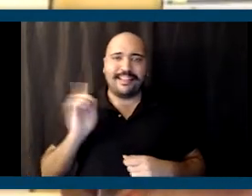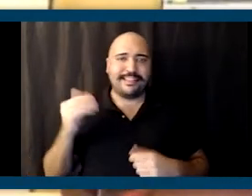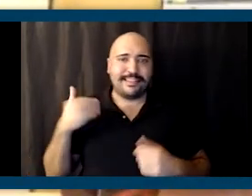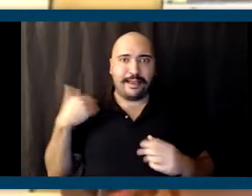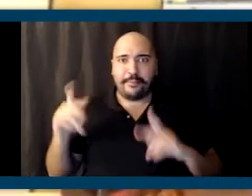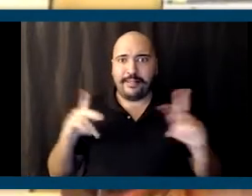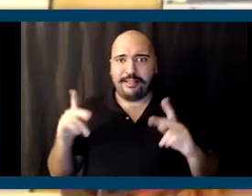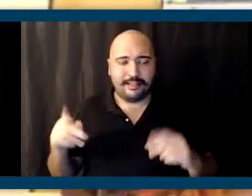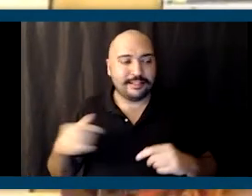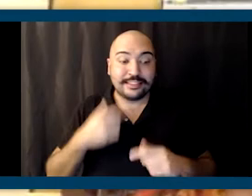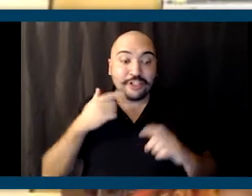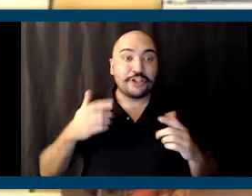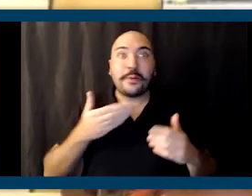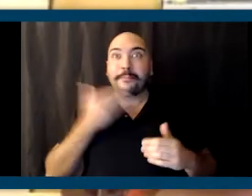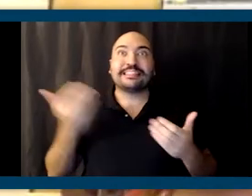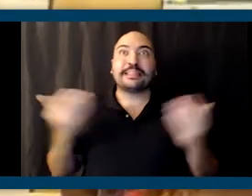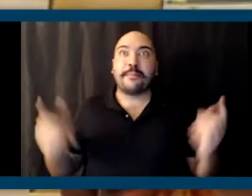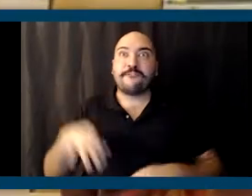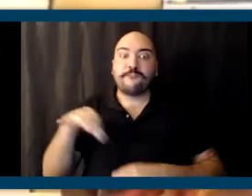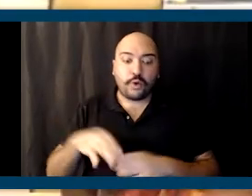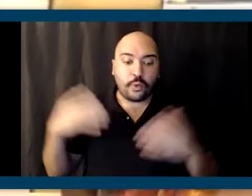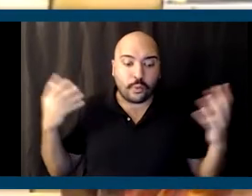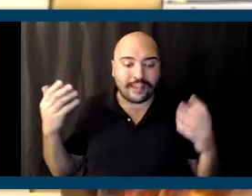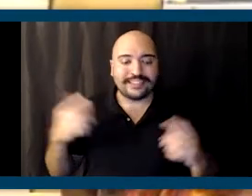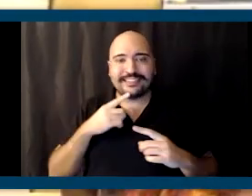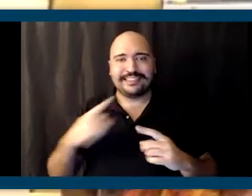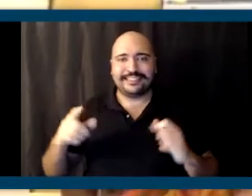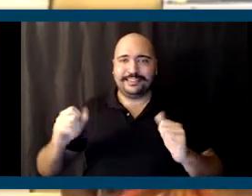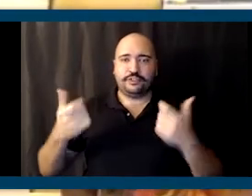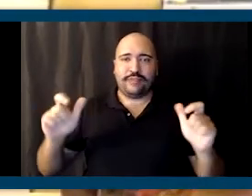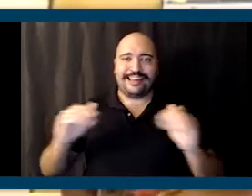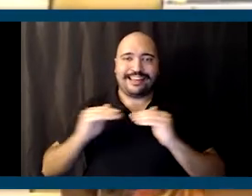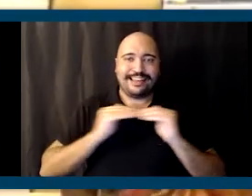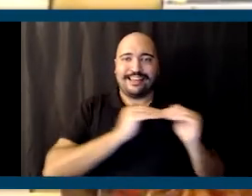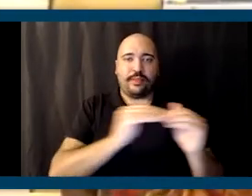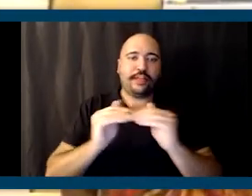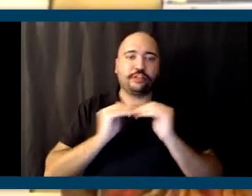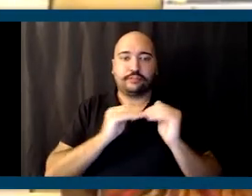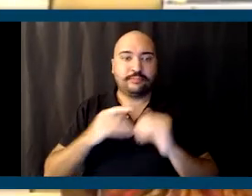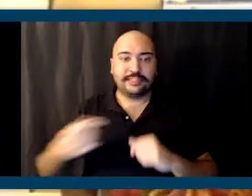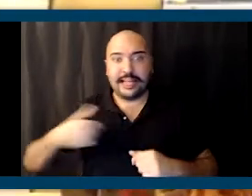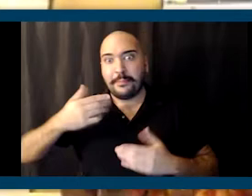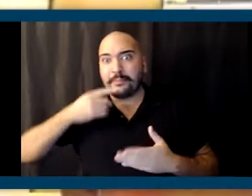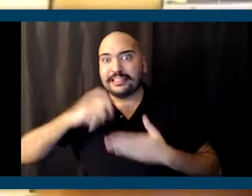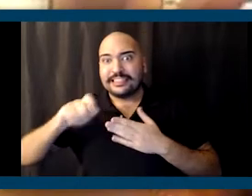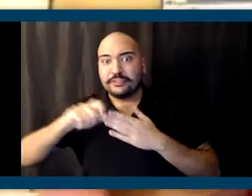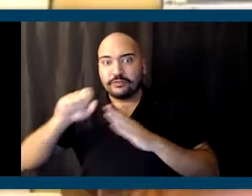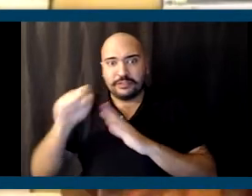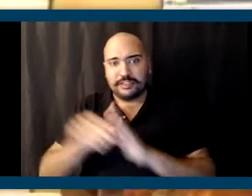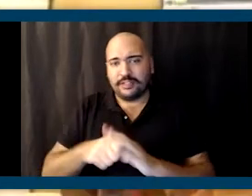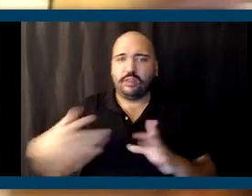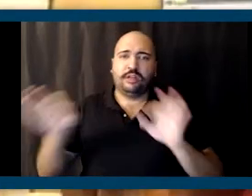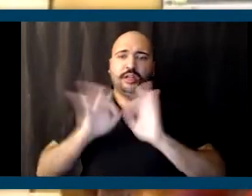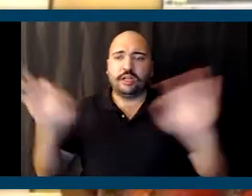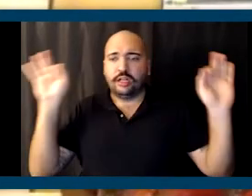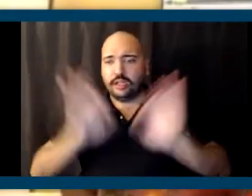greatest thing about voting is that it is an equalizer. Because I may be Secretary of State with a bunch of degrees